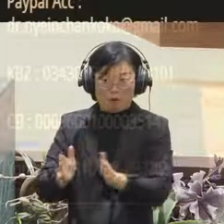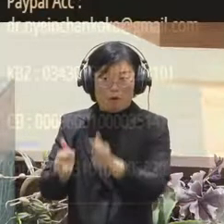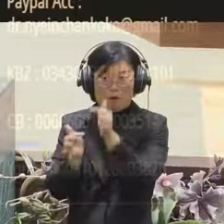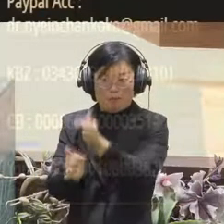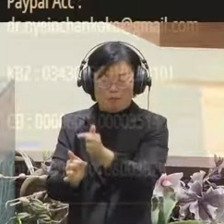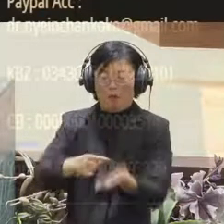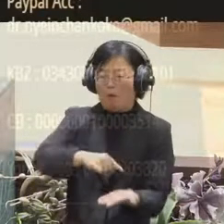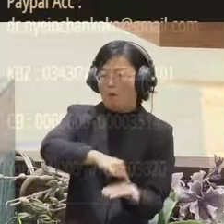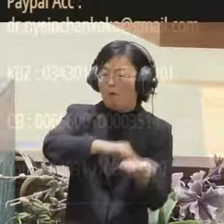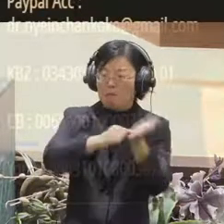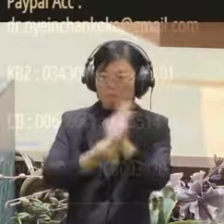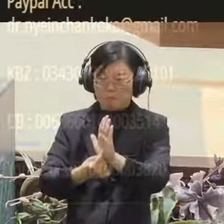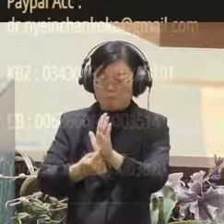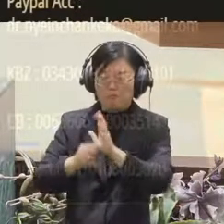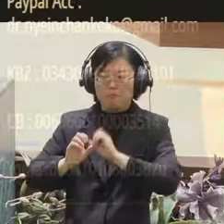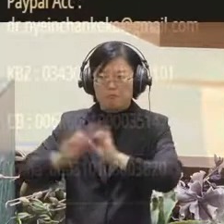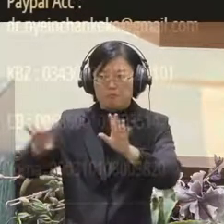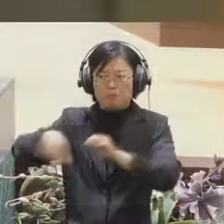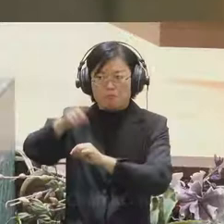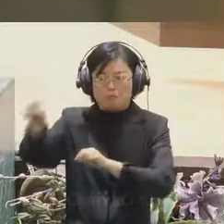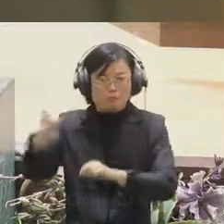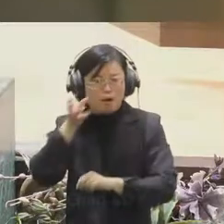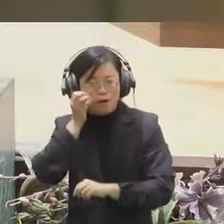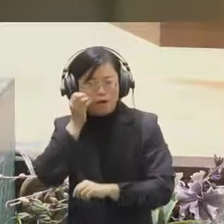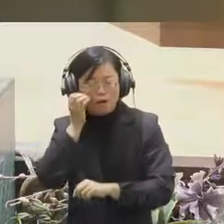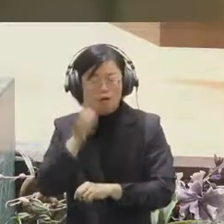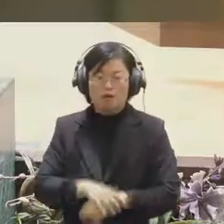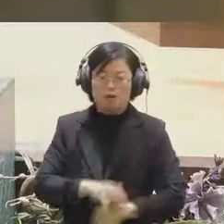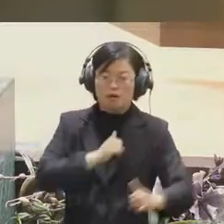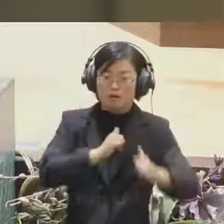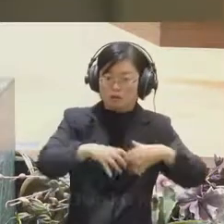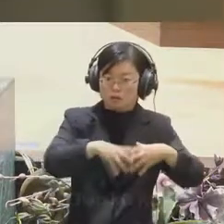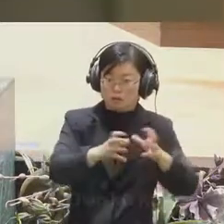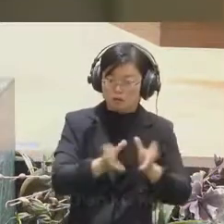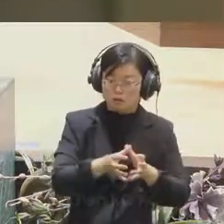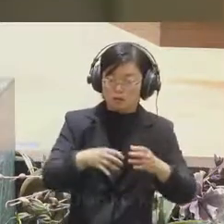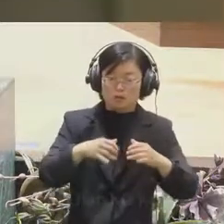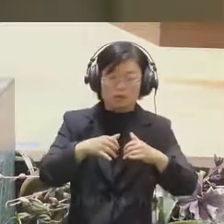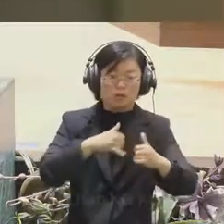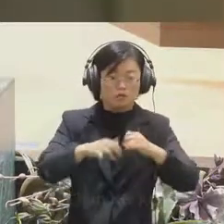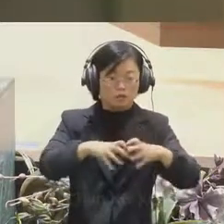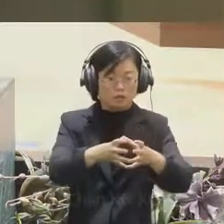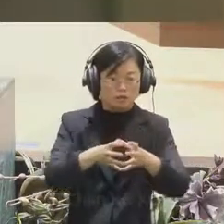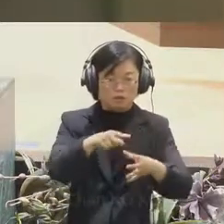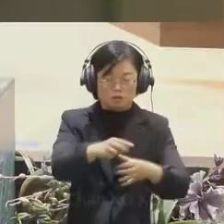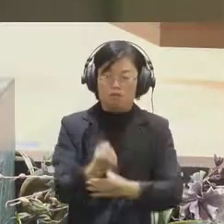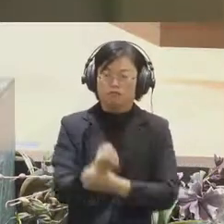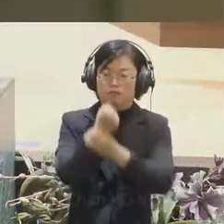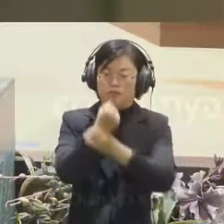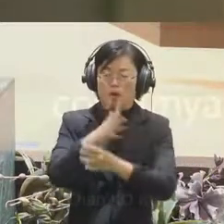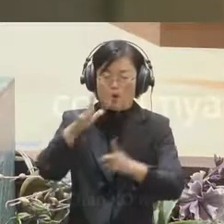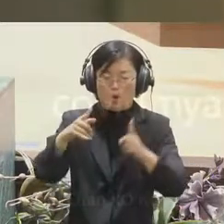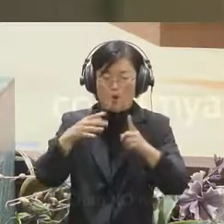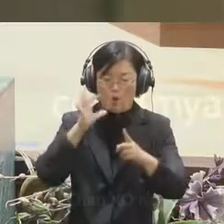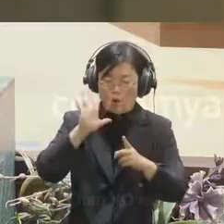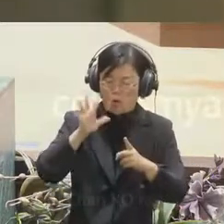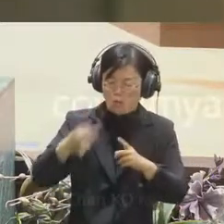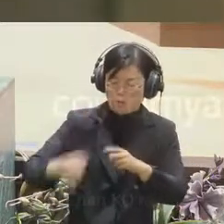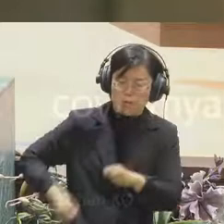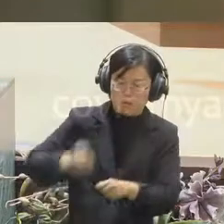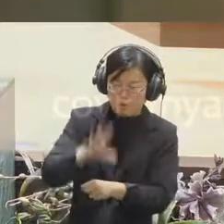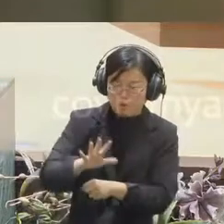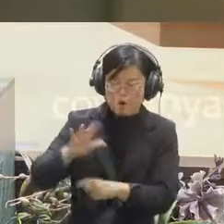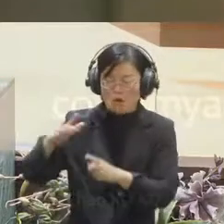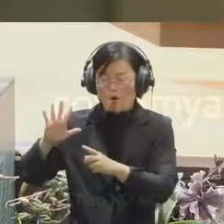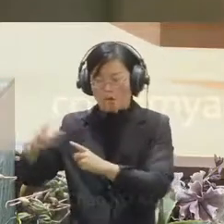for a very long period of time. And one of the people even donated me the name COVIDmyanmar.